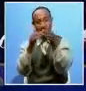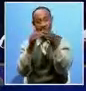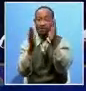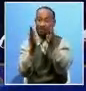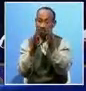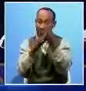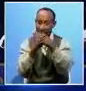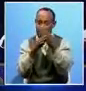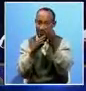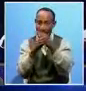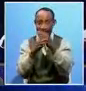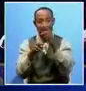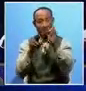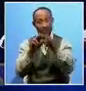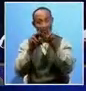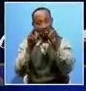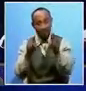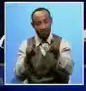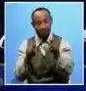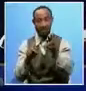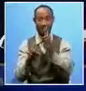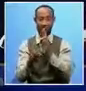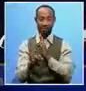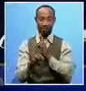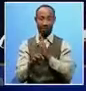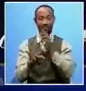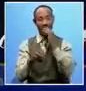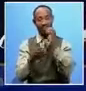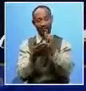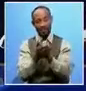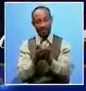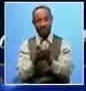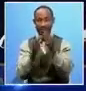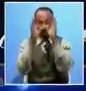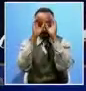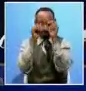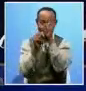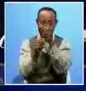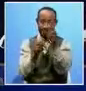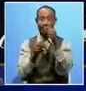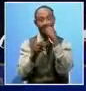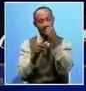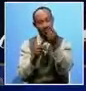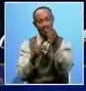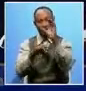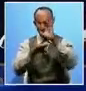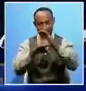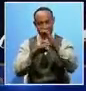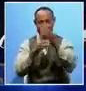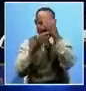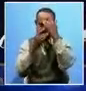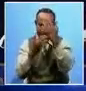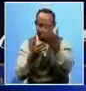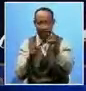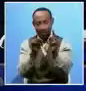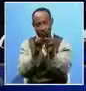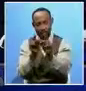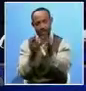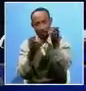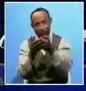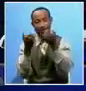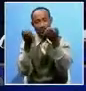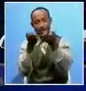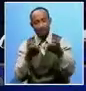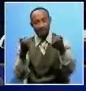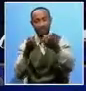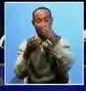Communities Chairperson Raphael Lubanga said President Hechilema has set a tone and the church is expectant for a new environment that will